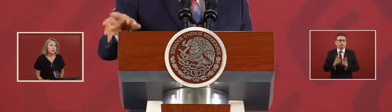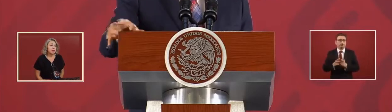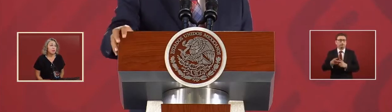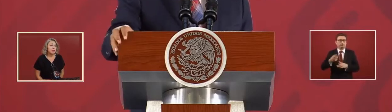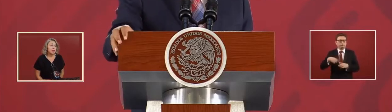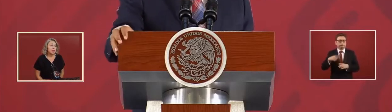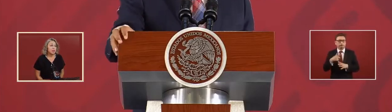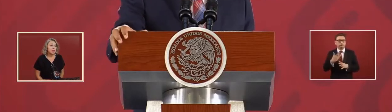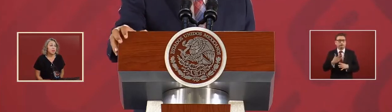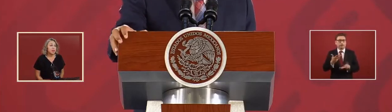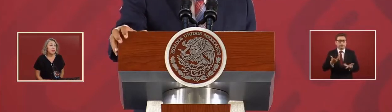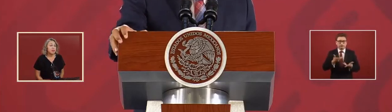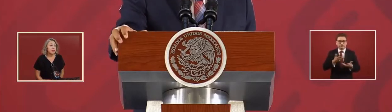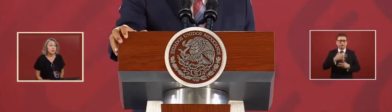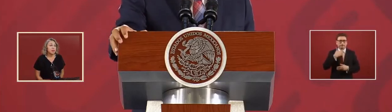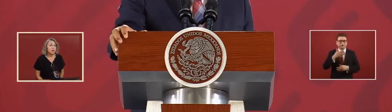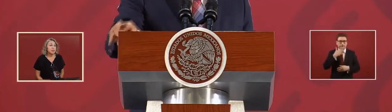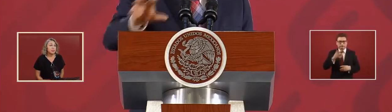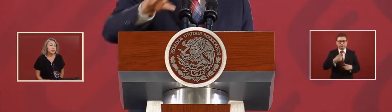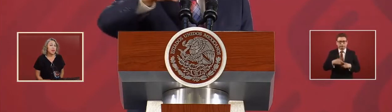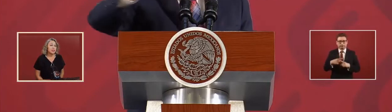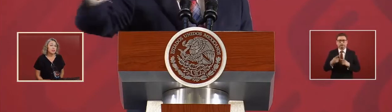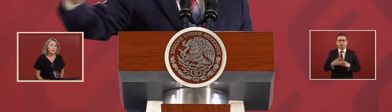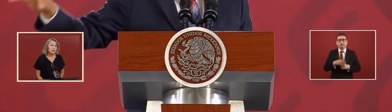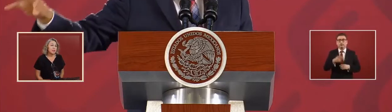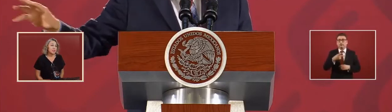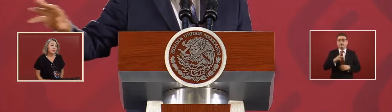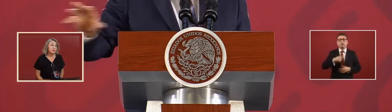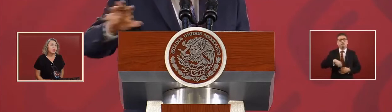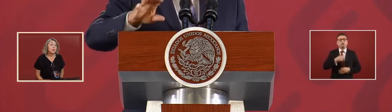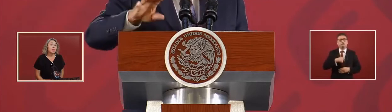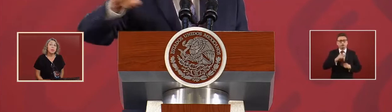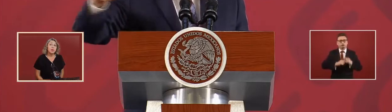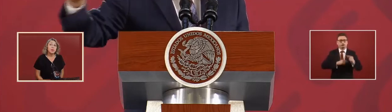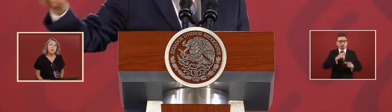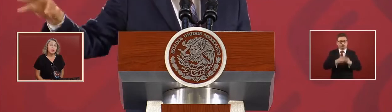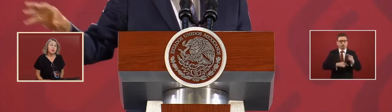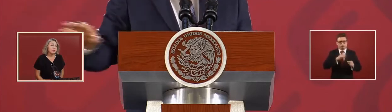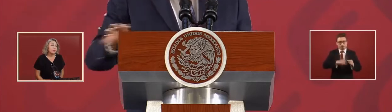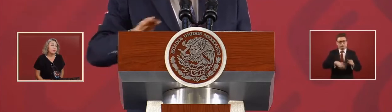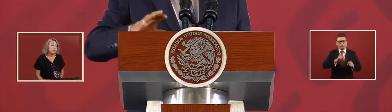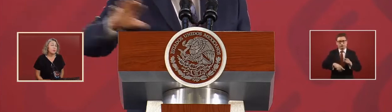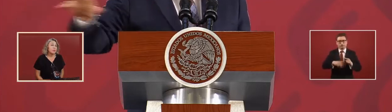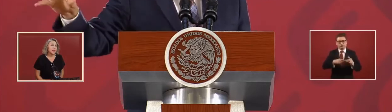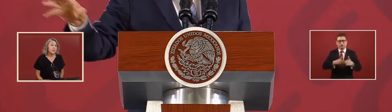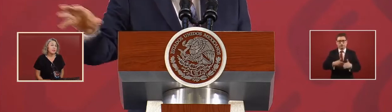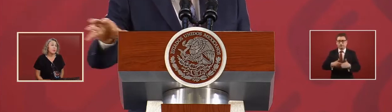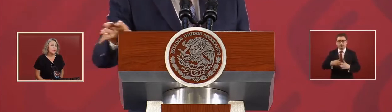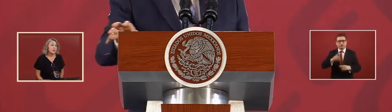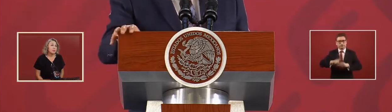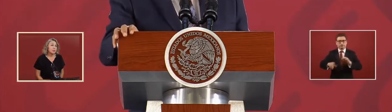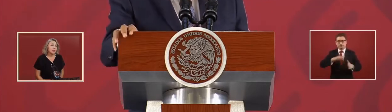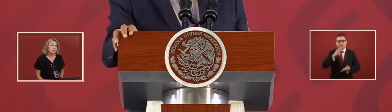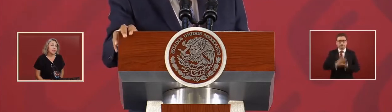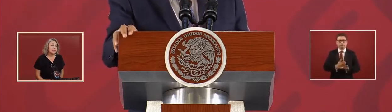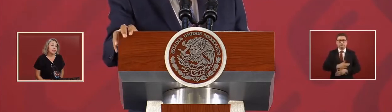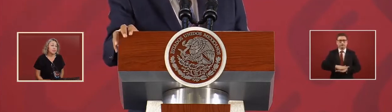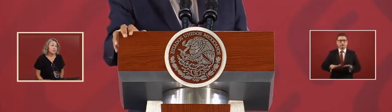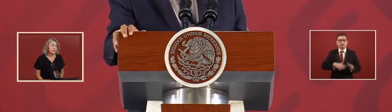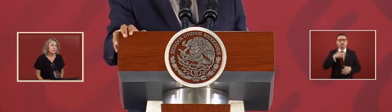to acts of corruption but we are making the way to prevent that there be correction